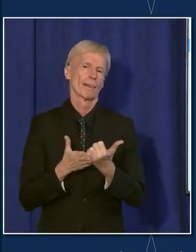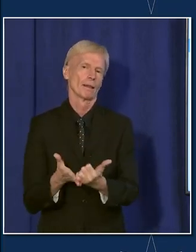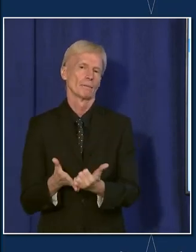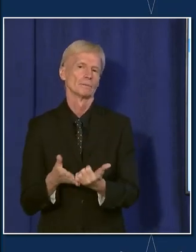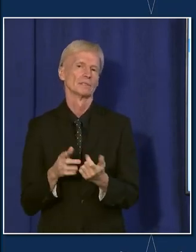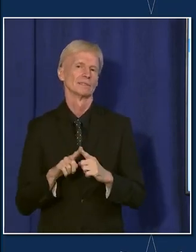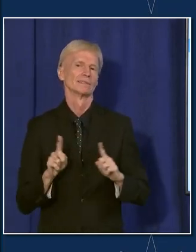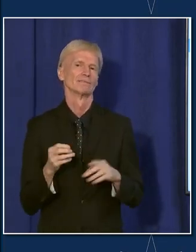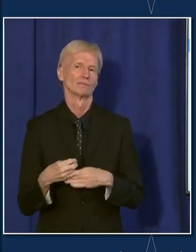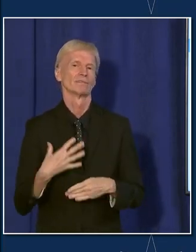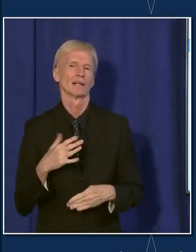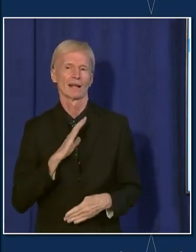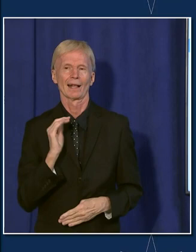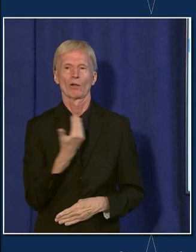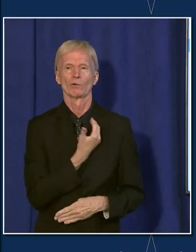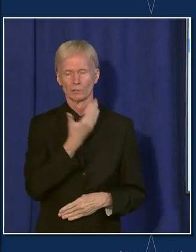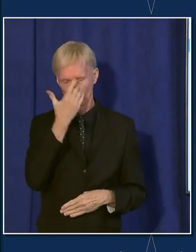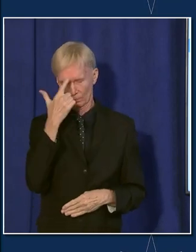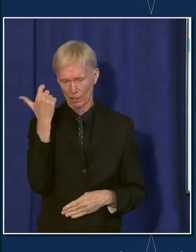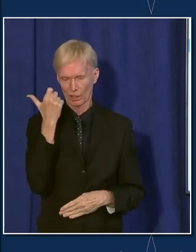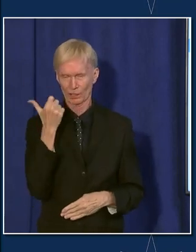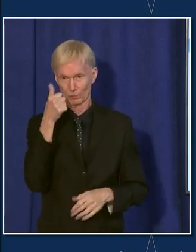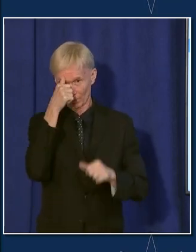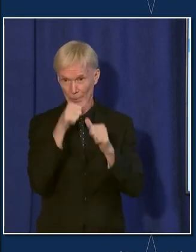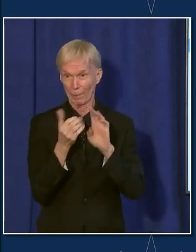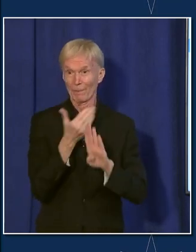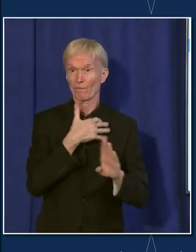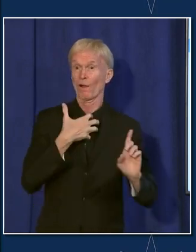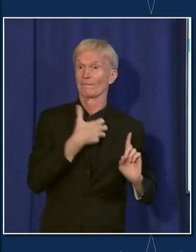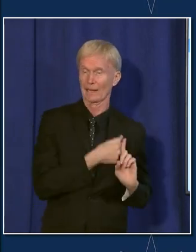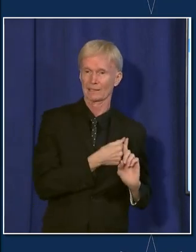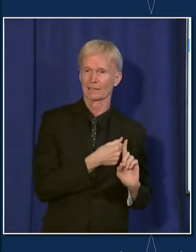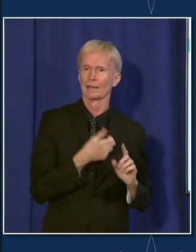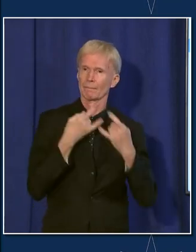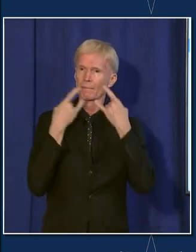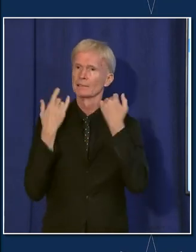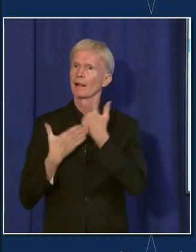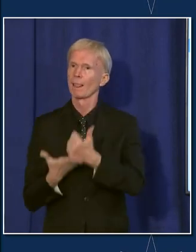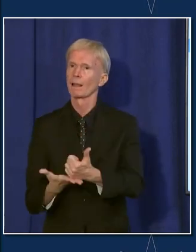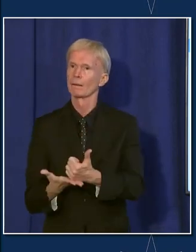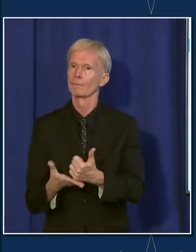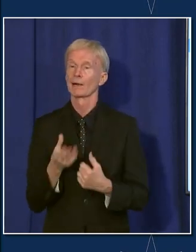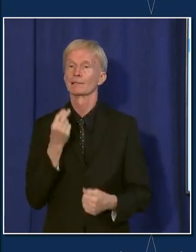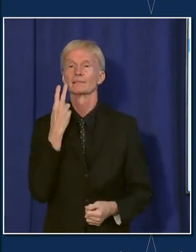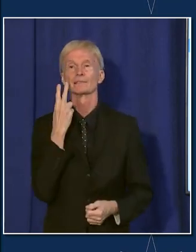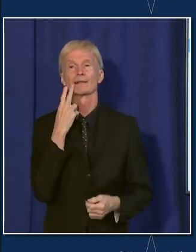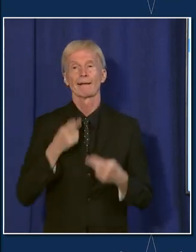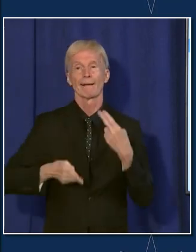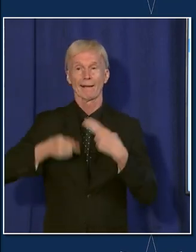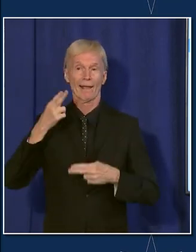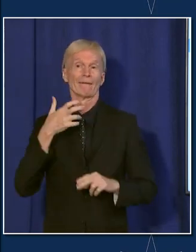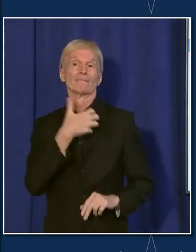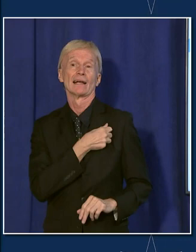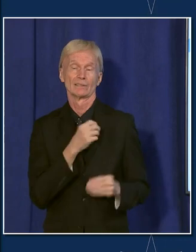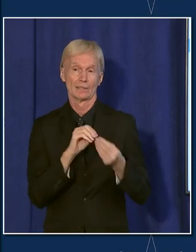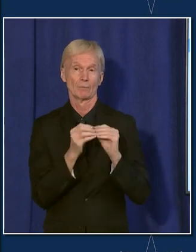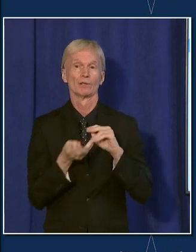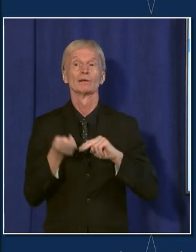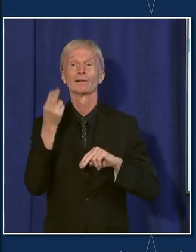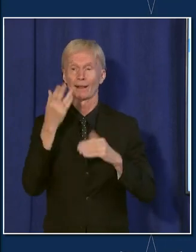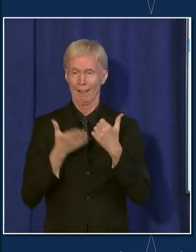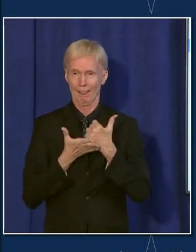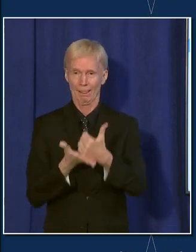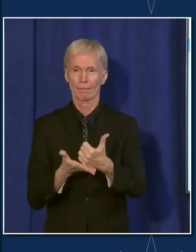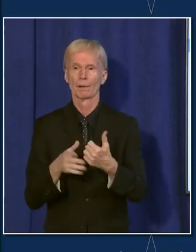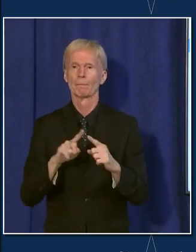had prior to the vaccine. I think our relatively higher vaccination rate is playing a more important role, but I do think masks are making a